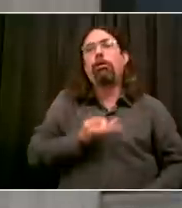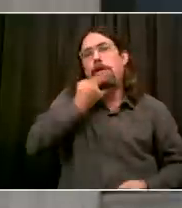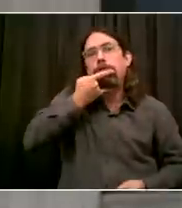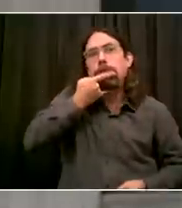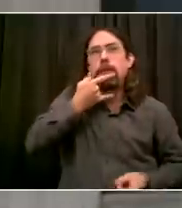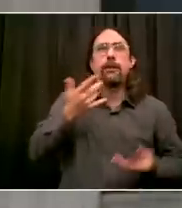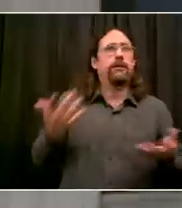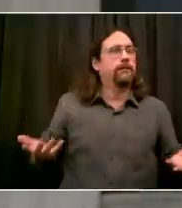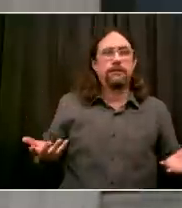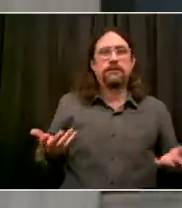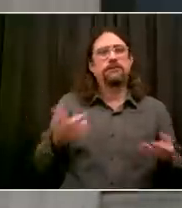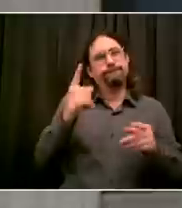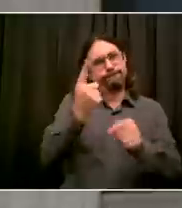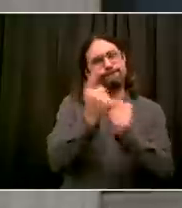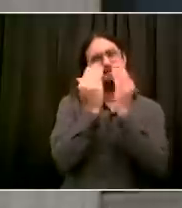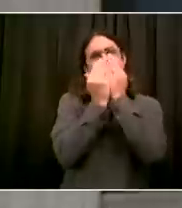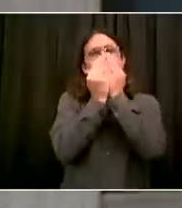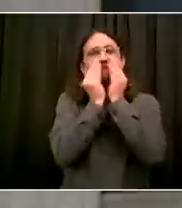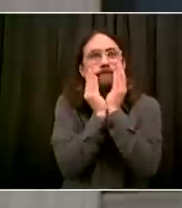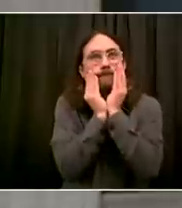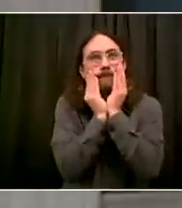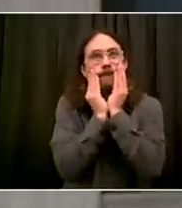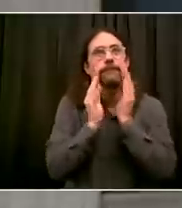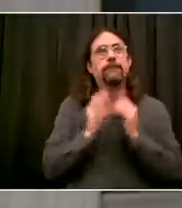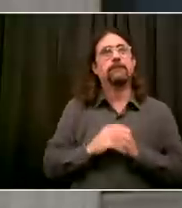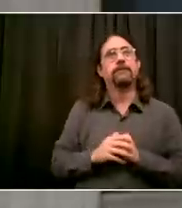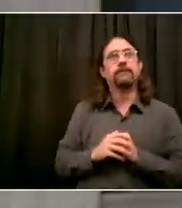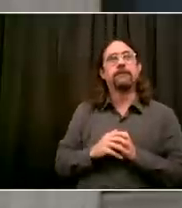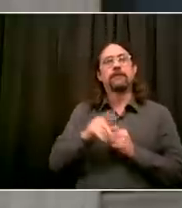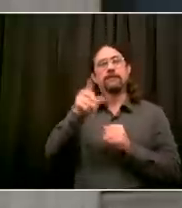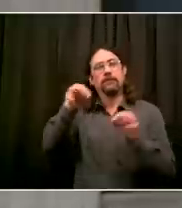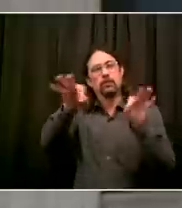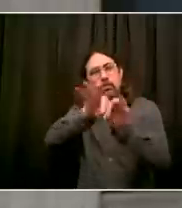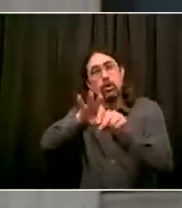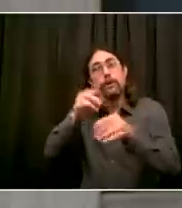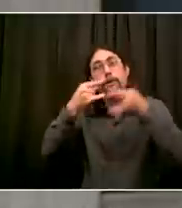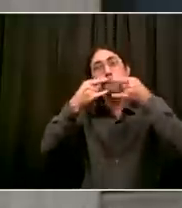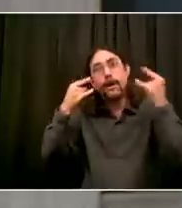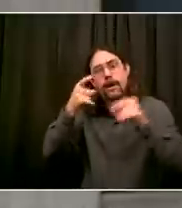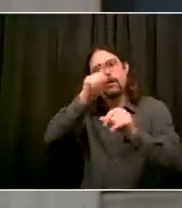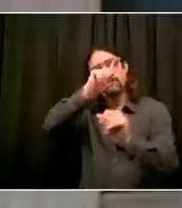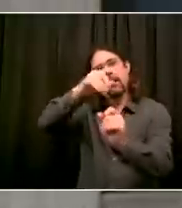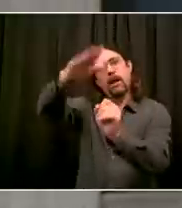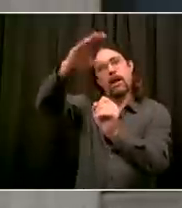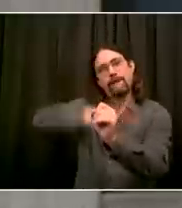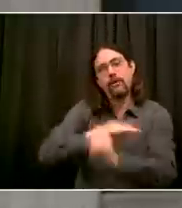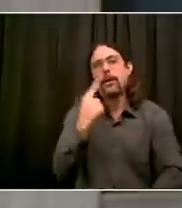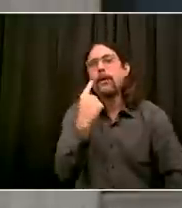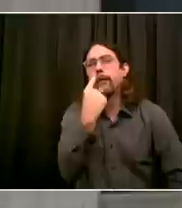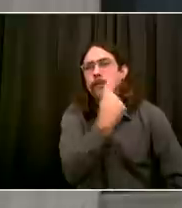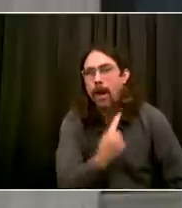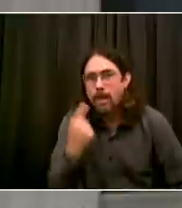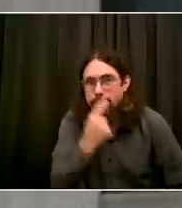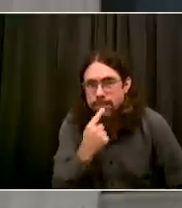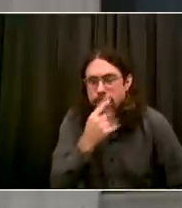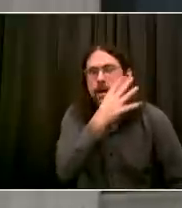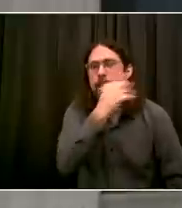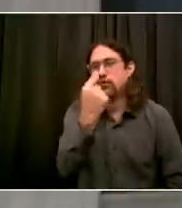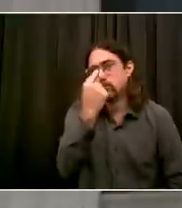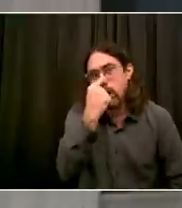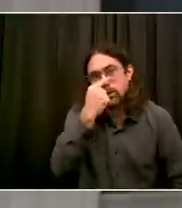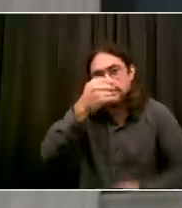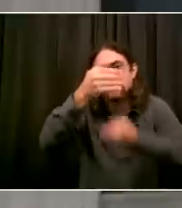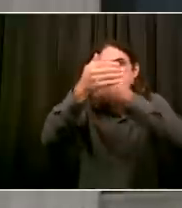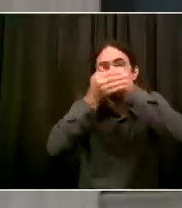to the belief of some New Yorkers, you actually can talk on a cell phone while wearing your mask. I have talked to the mayor many times